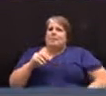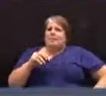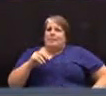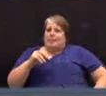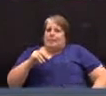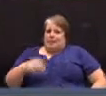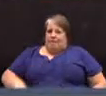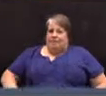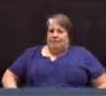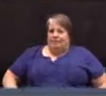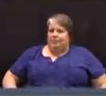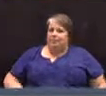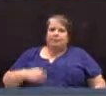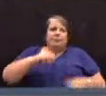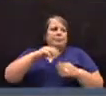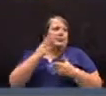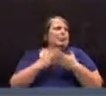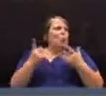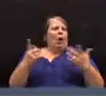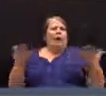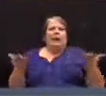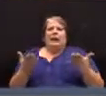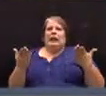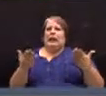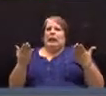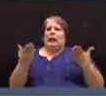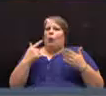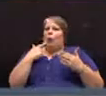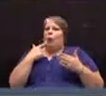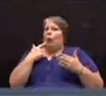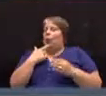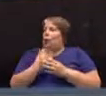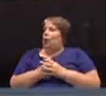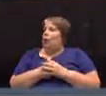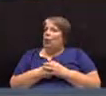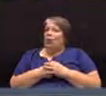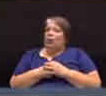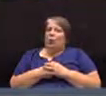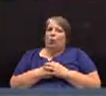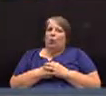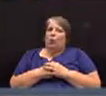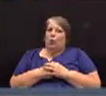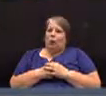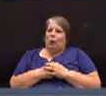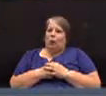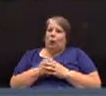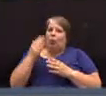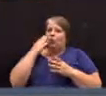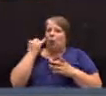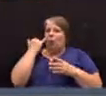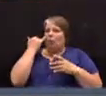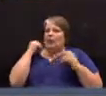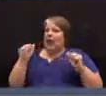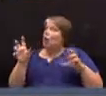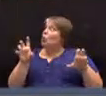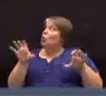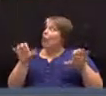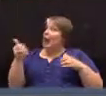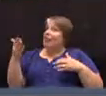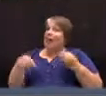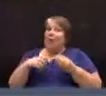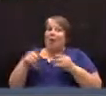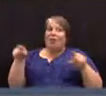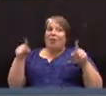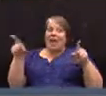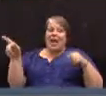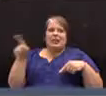Is there someone here who knows whether we can do anything about the fan?